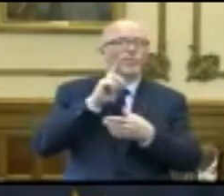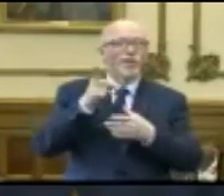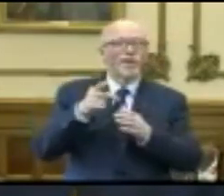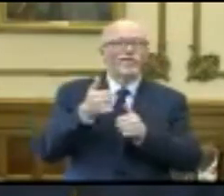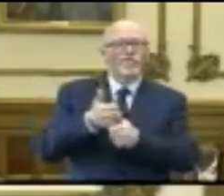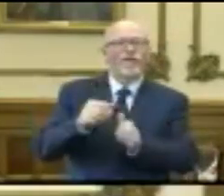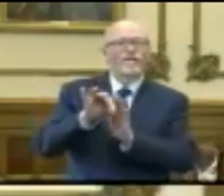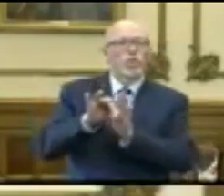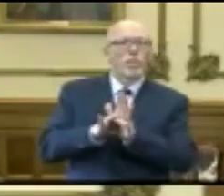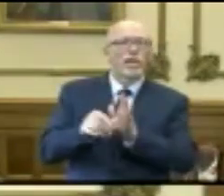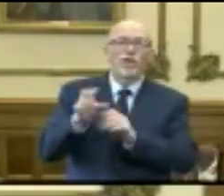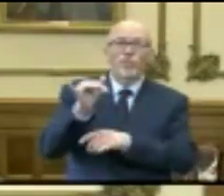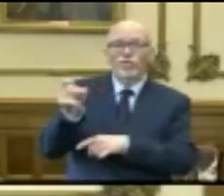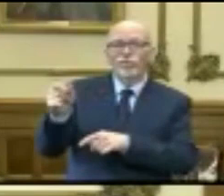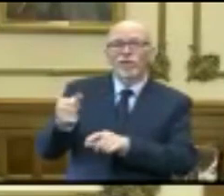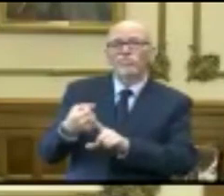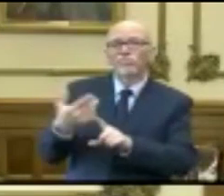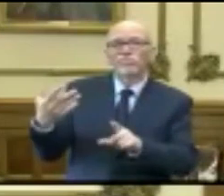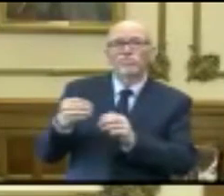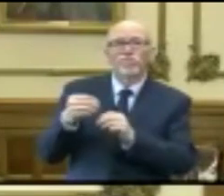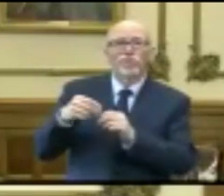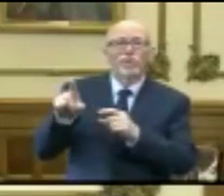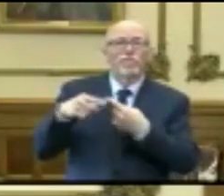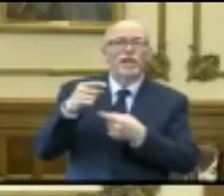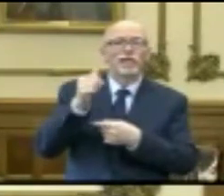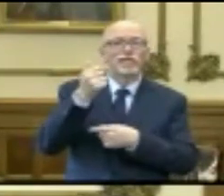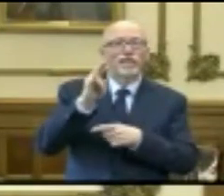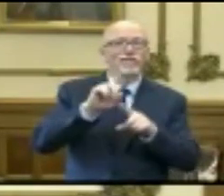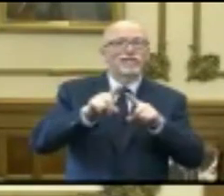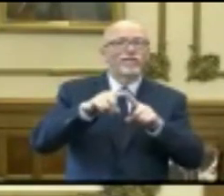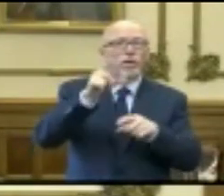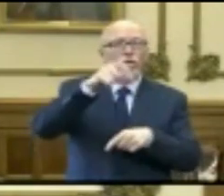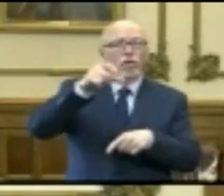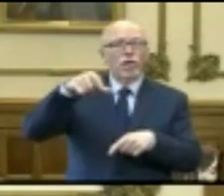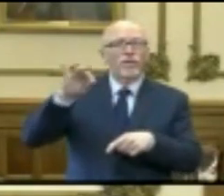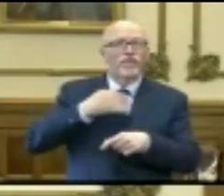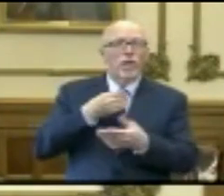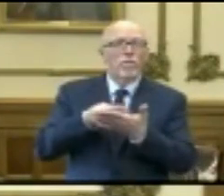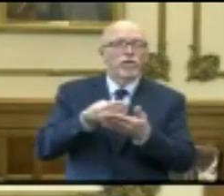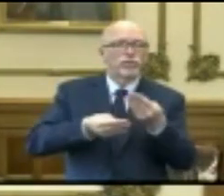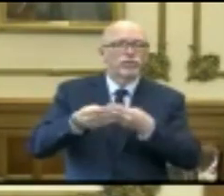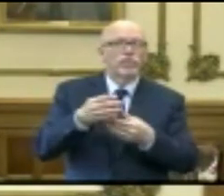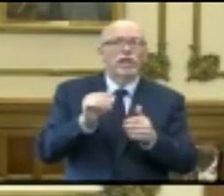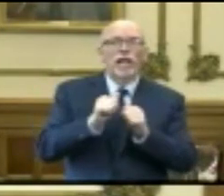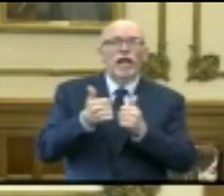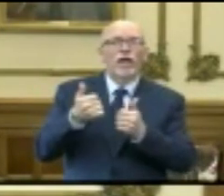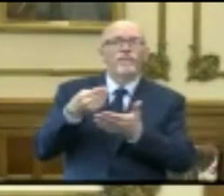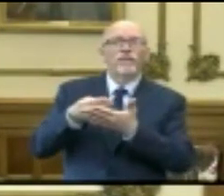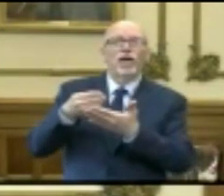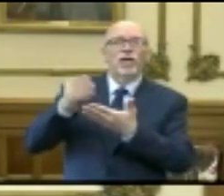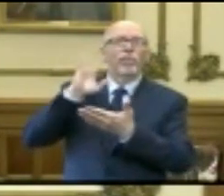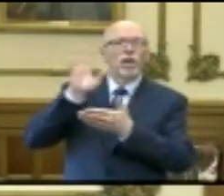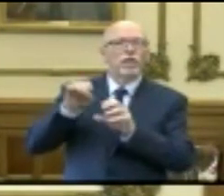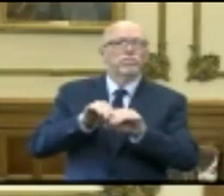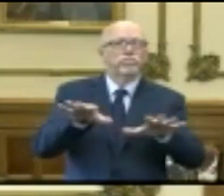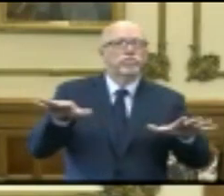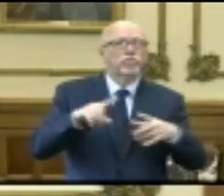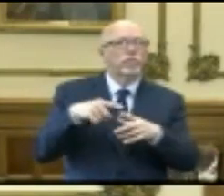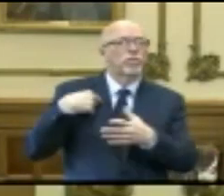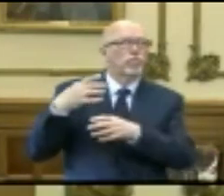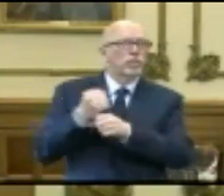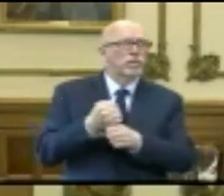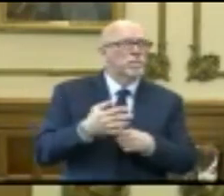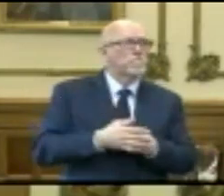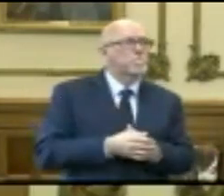And, Chris, you might want to elaborate on kind of the 17 different columns of the budget and how the funding will flow when it arrives.